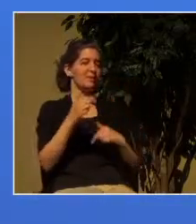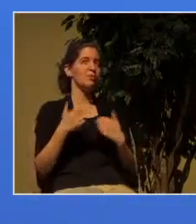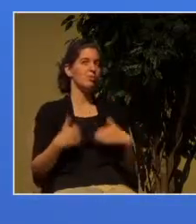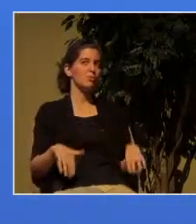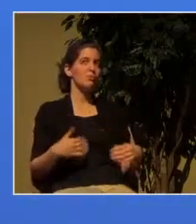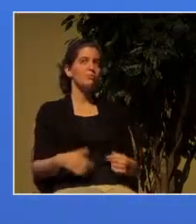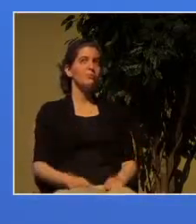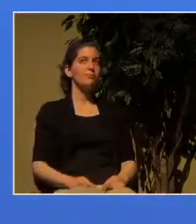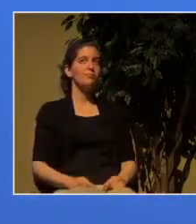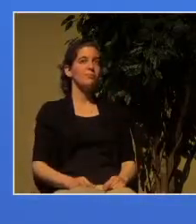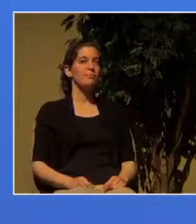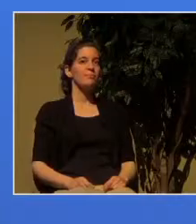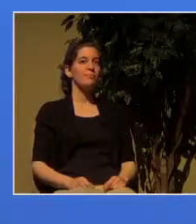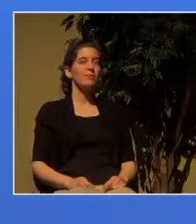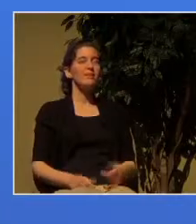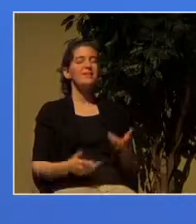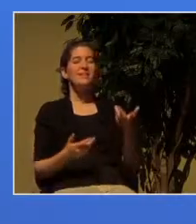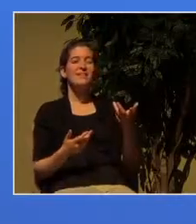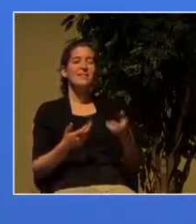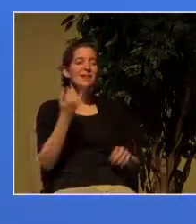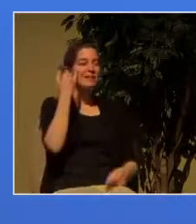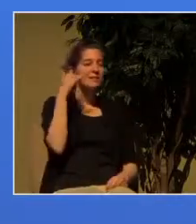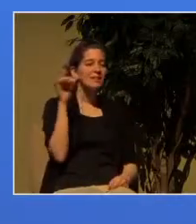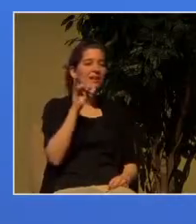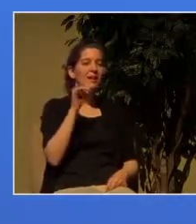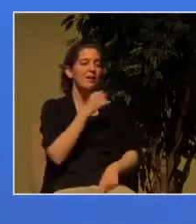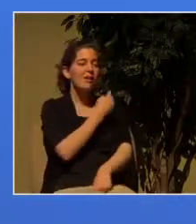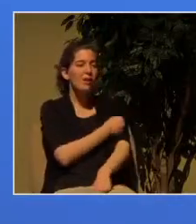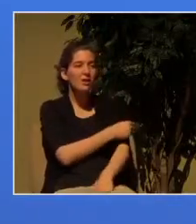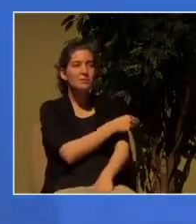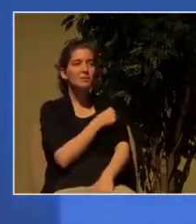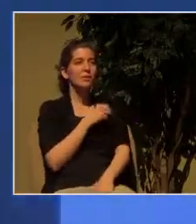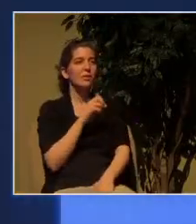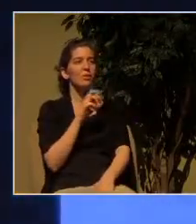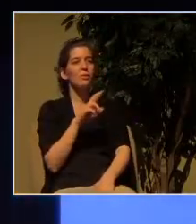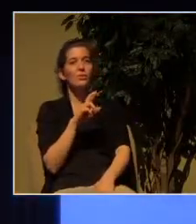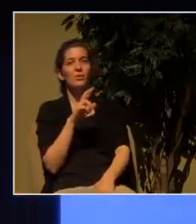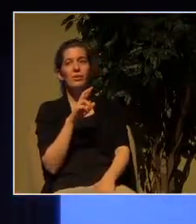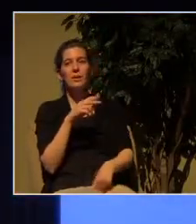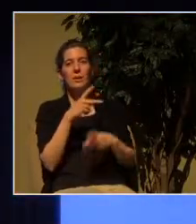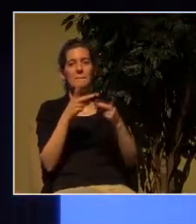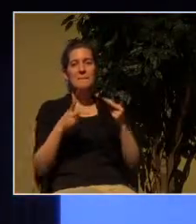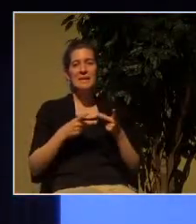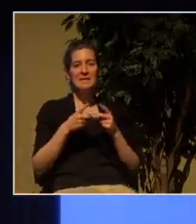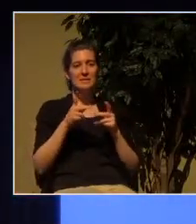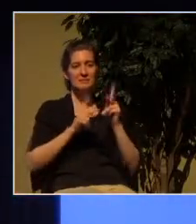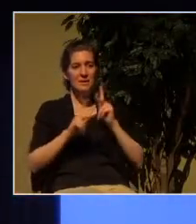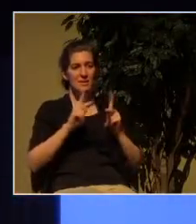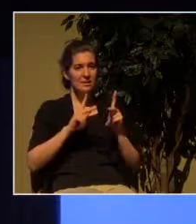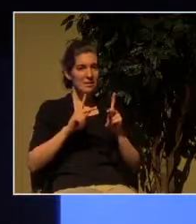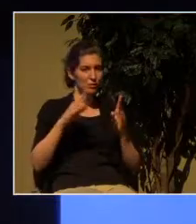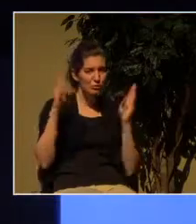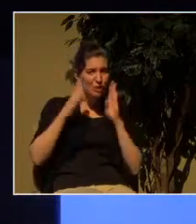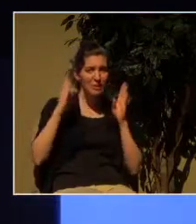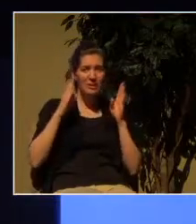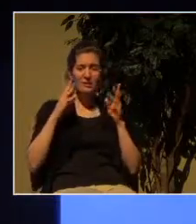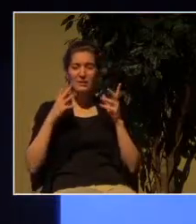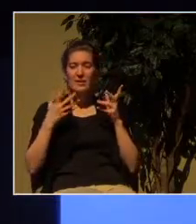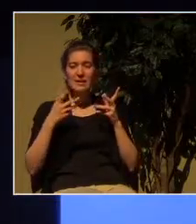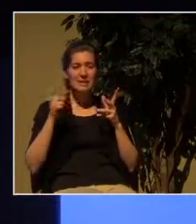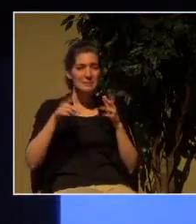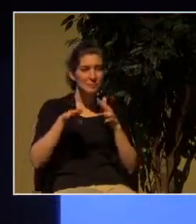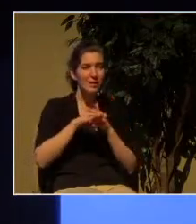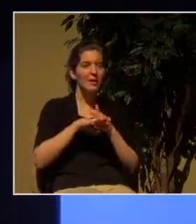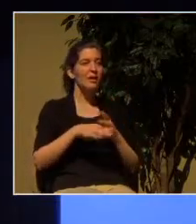it's almost like a hospital or a place of respite for people who are in trouble so the path